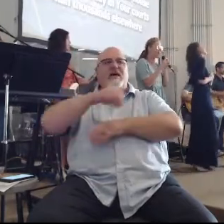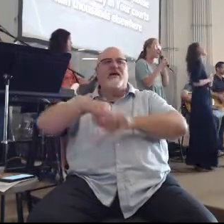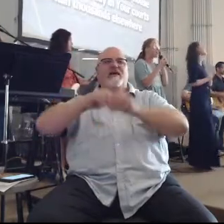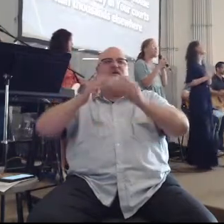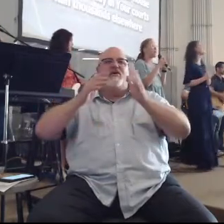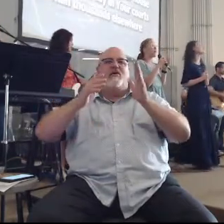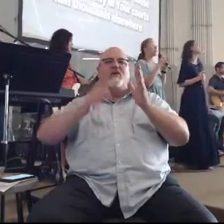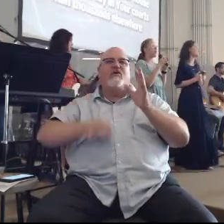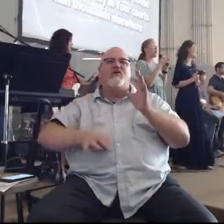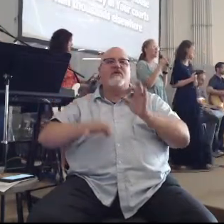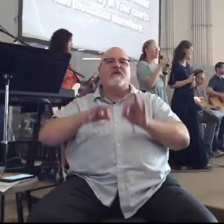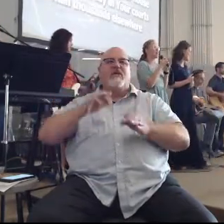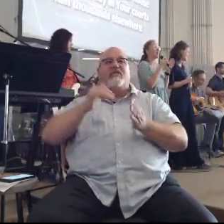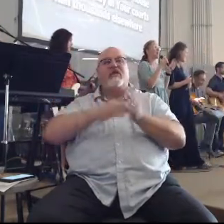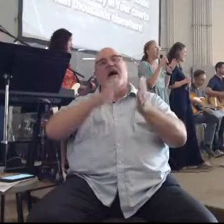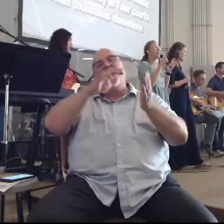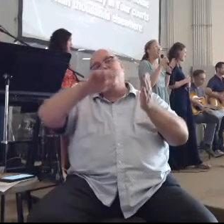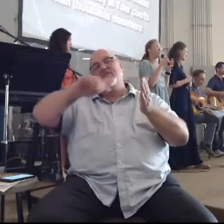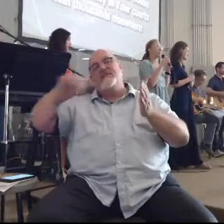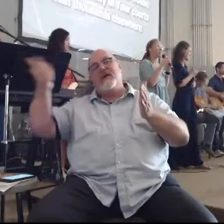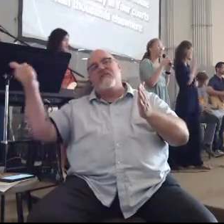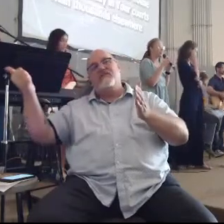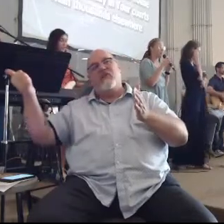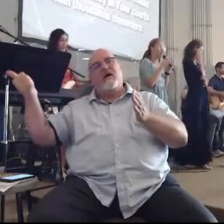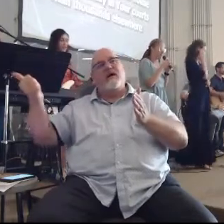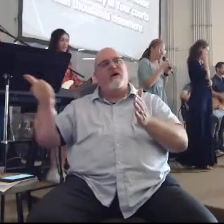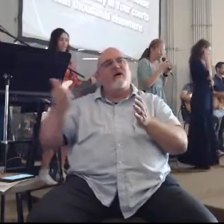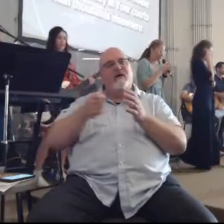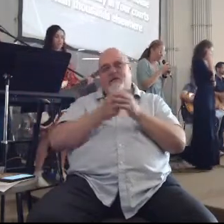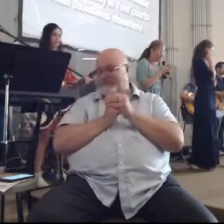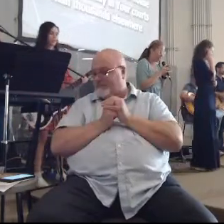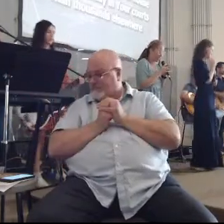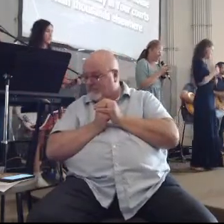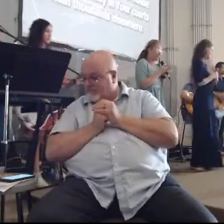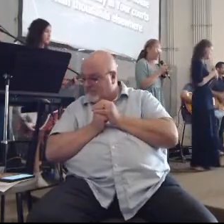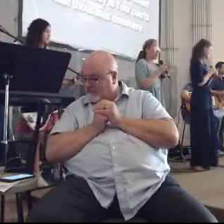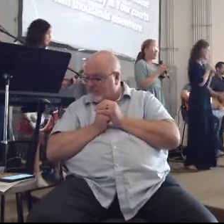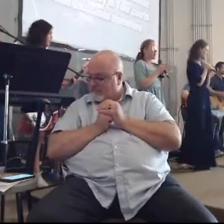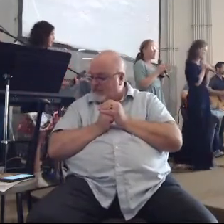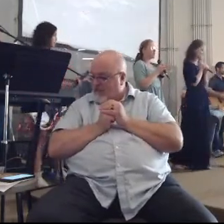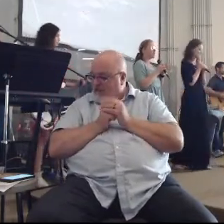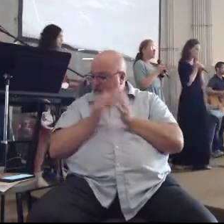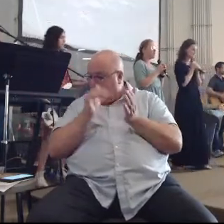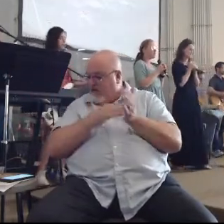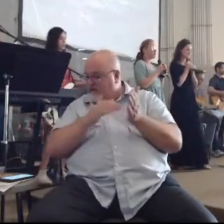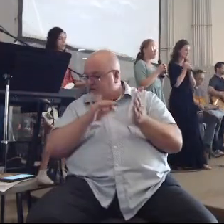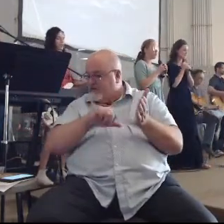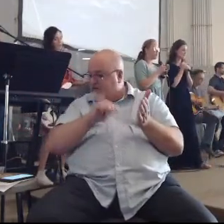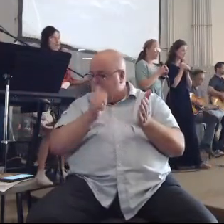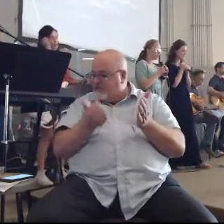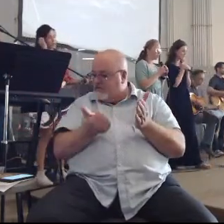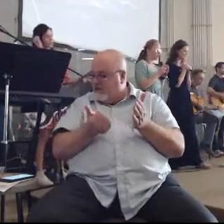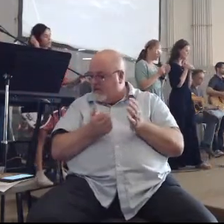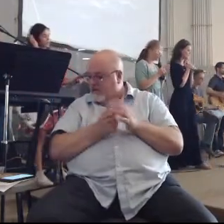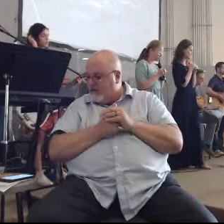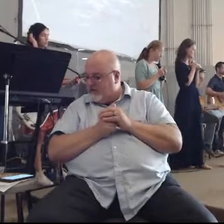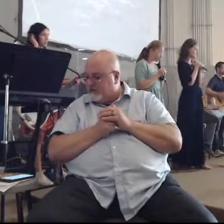Than thousands elsewhere Than thousands elsewhere